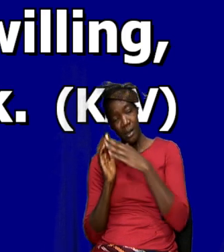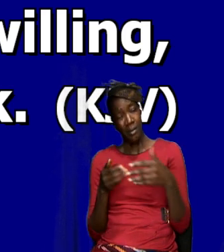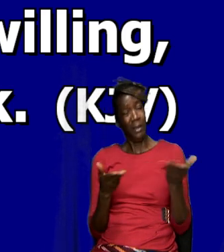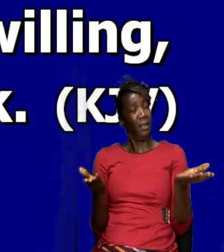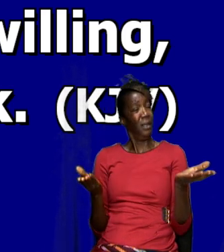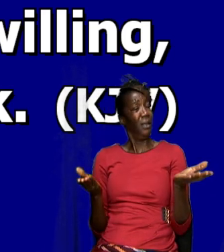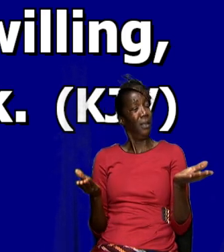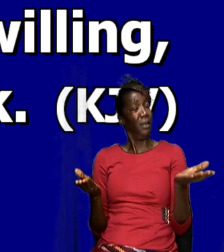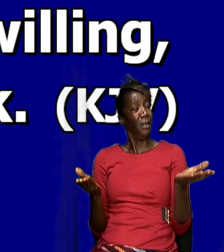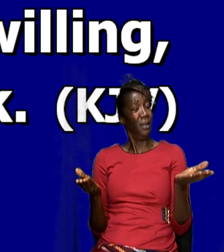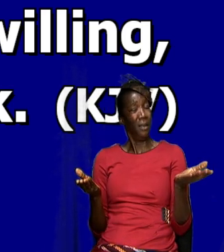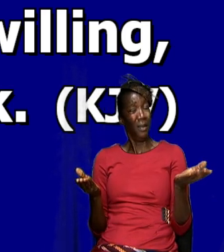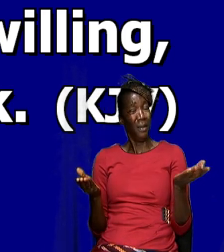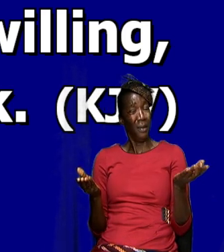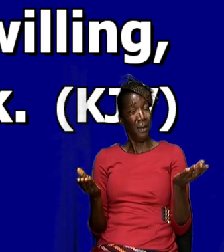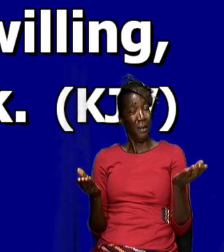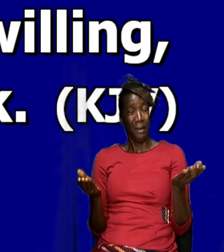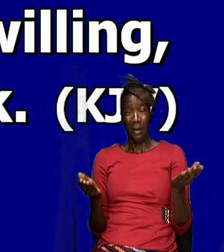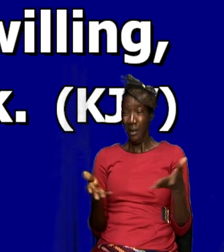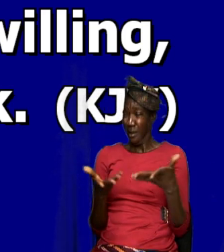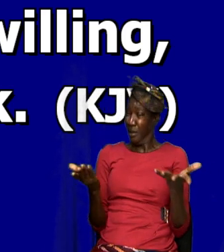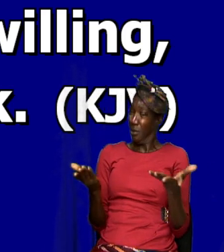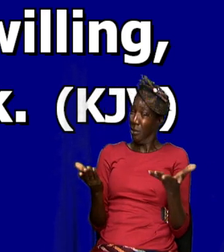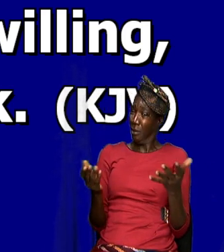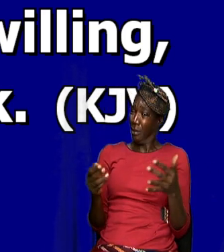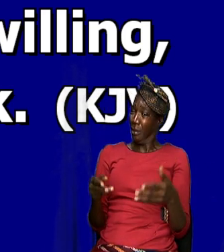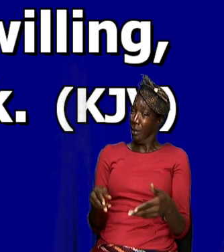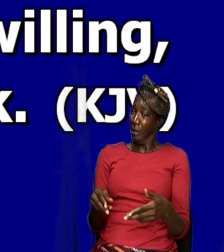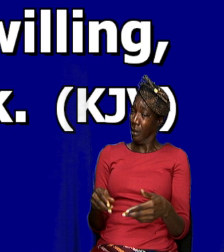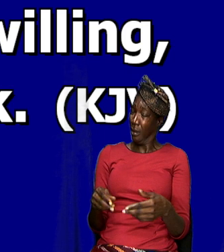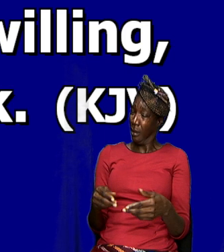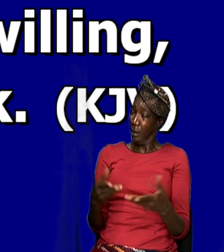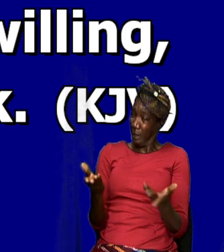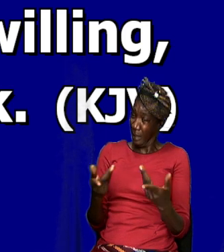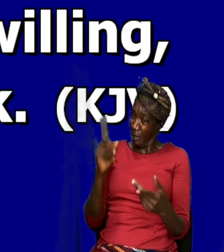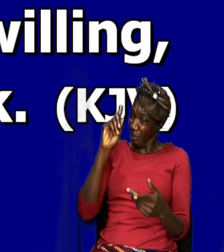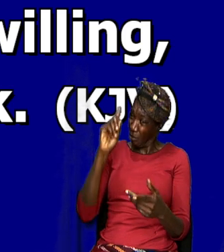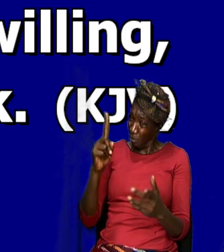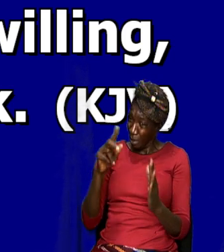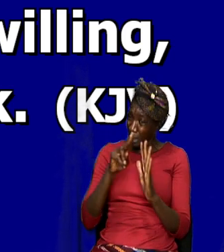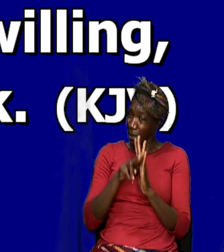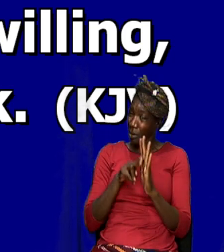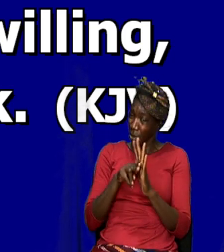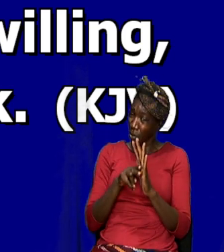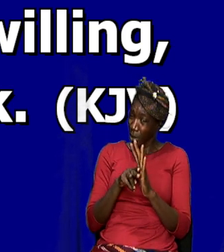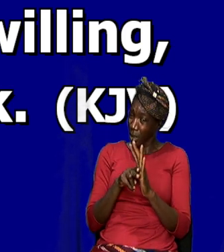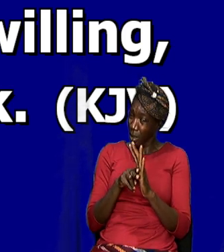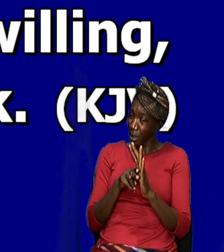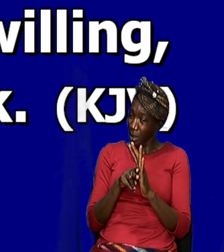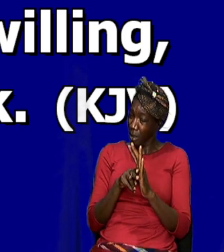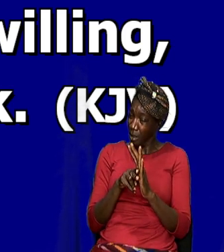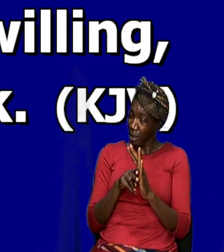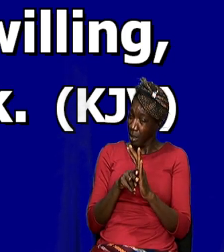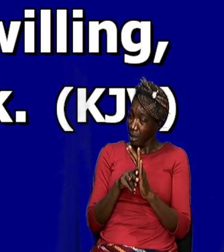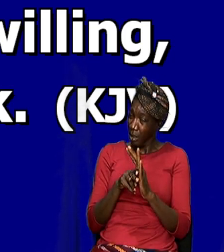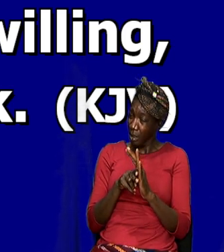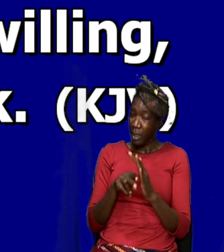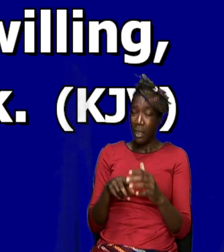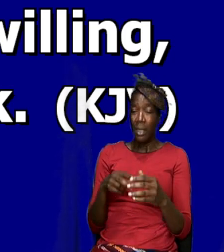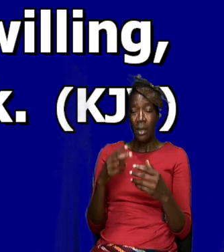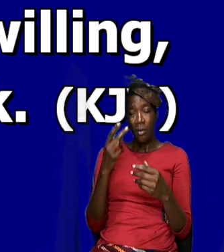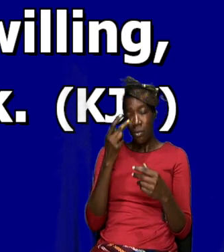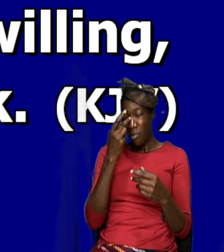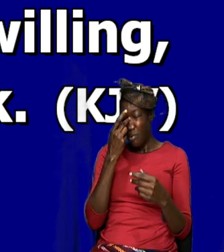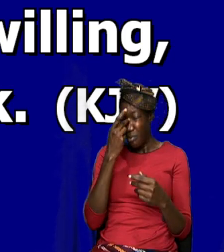them you know couldn't you even stay up with me for one hour and then he went on to make the statement and said watch and